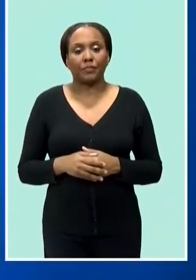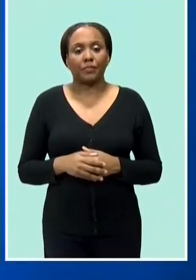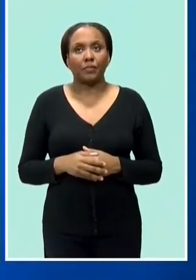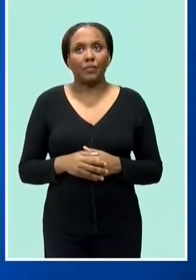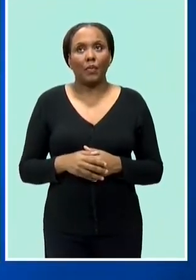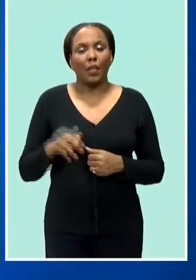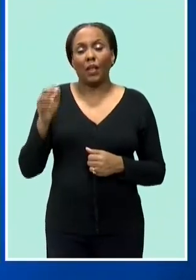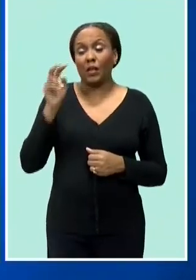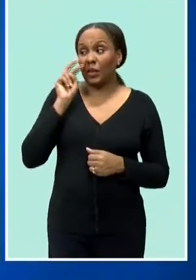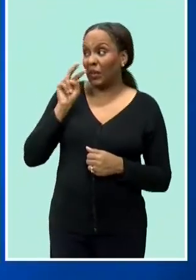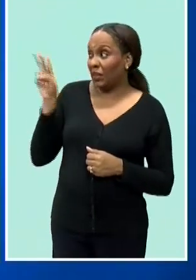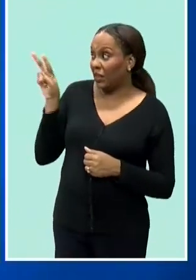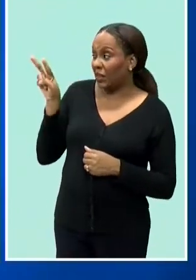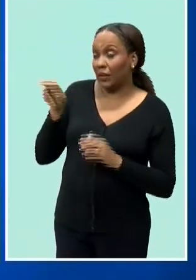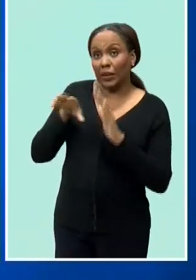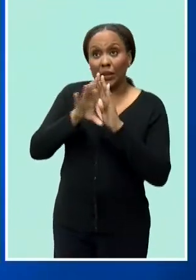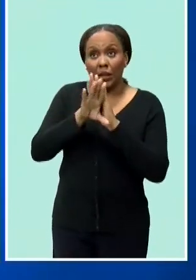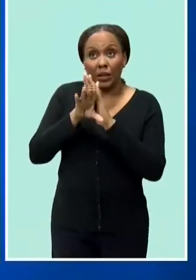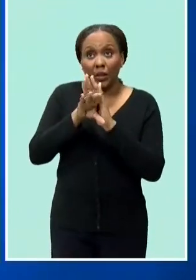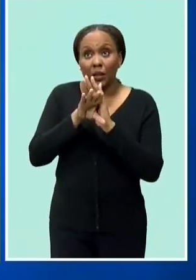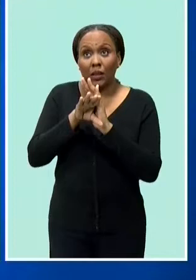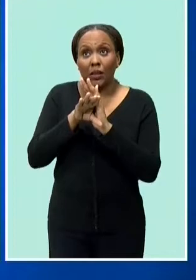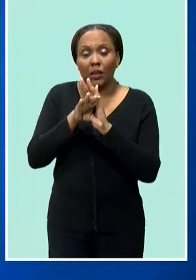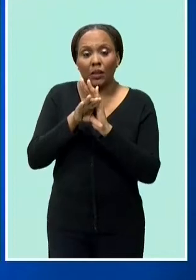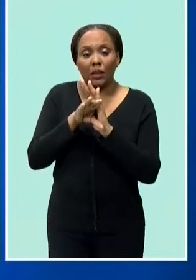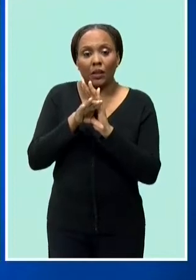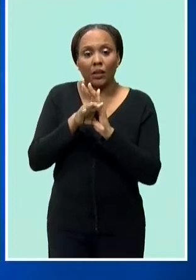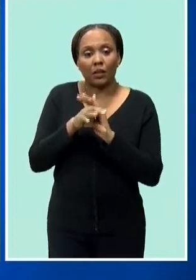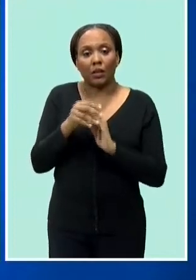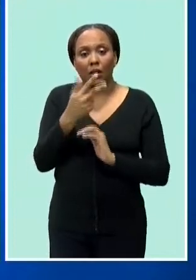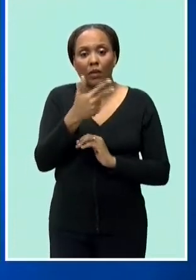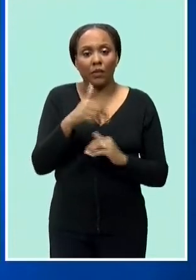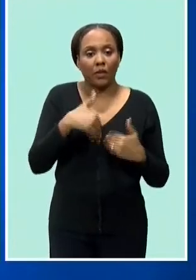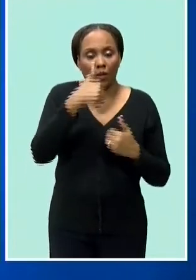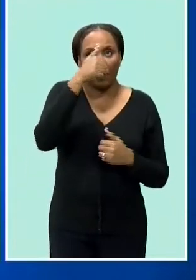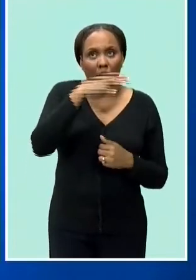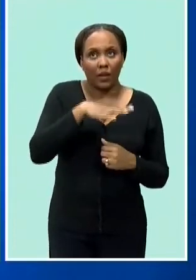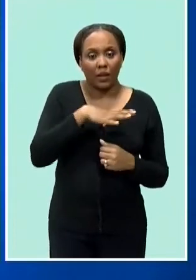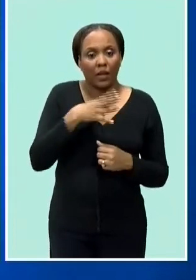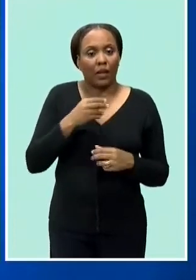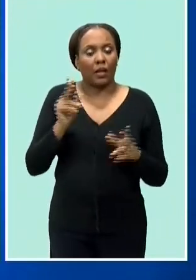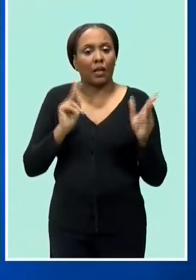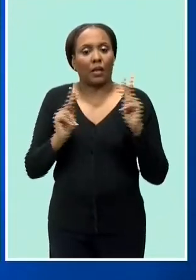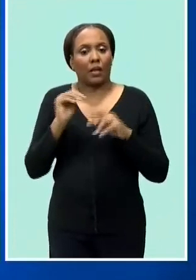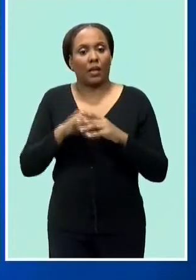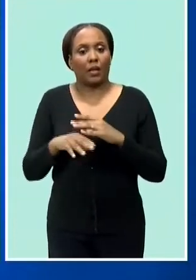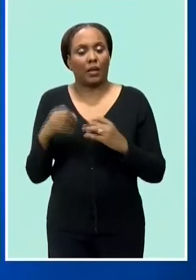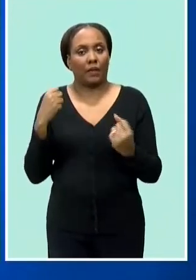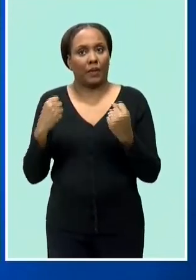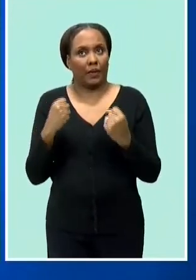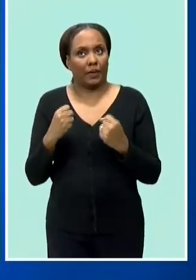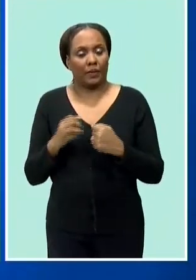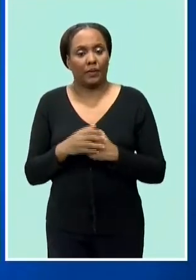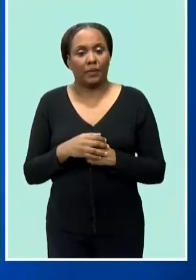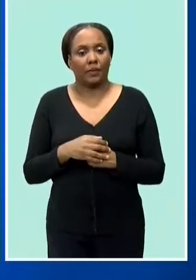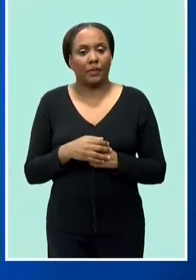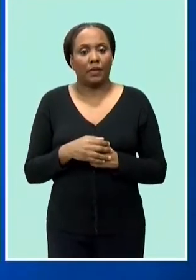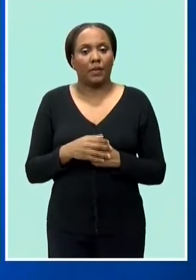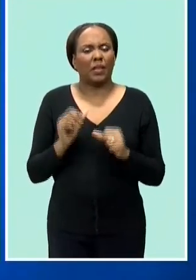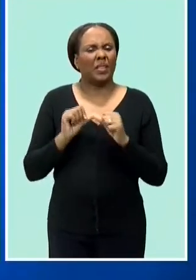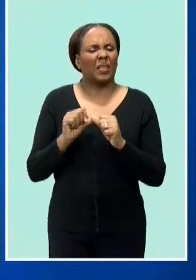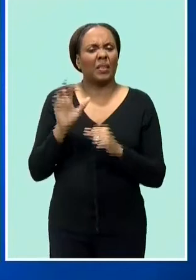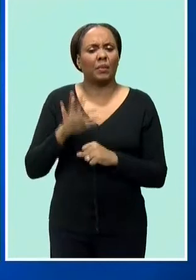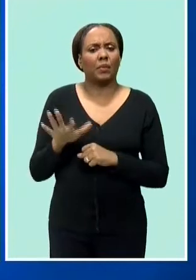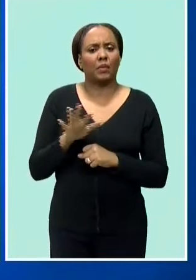seconds surveillance video an interaction between three young men and individuals in a king alarm vehicle the interaction went on for